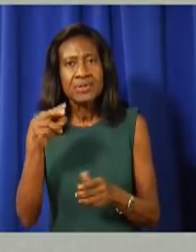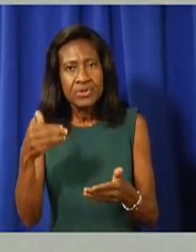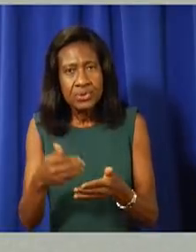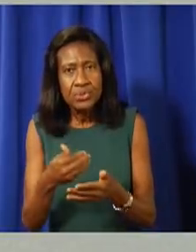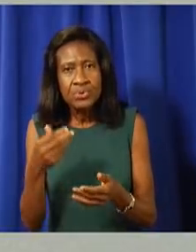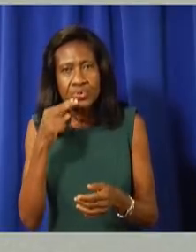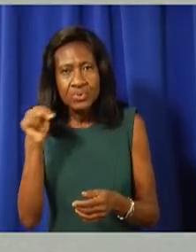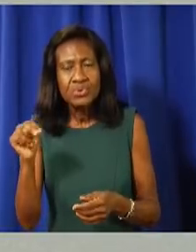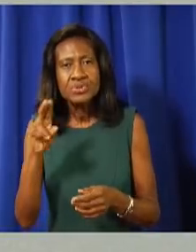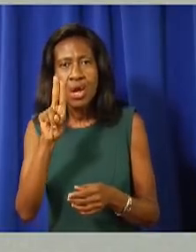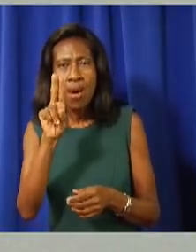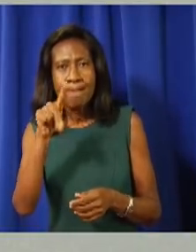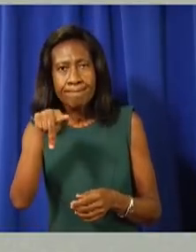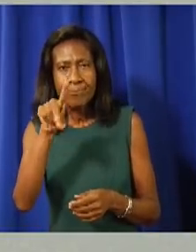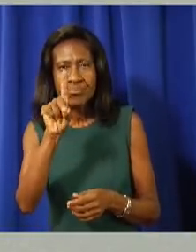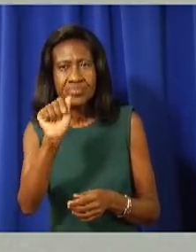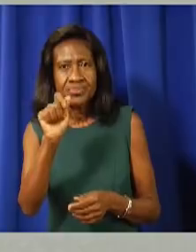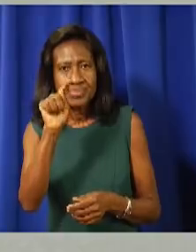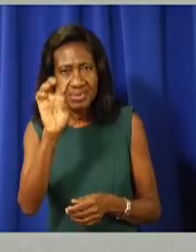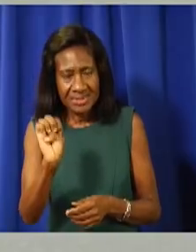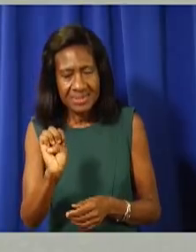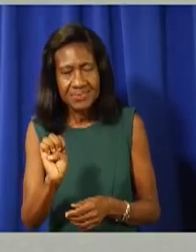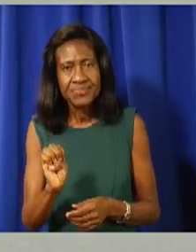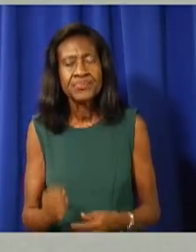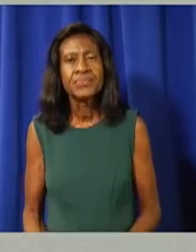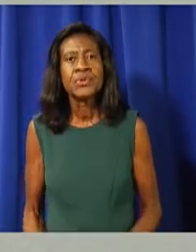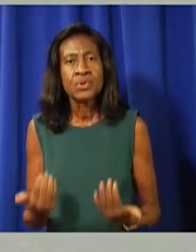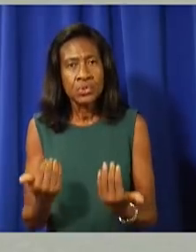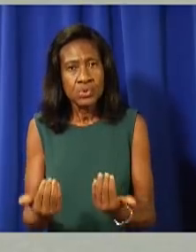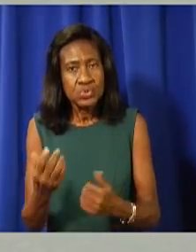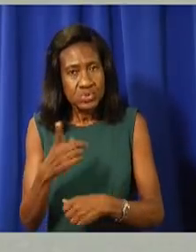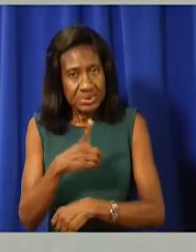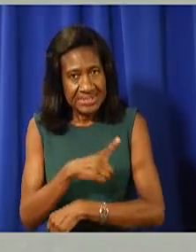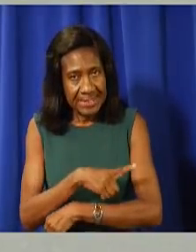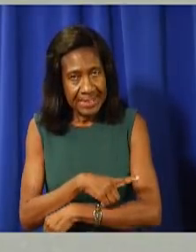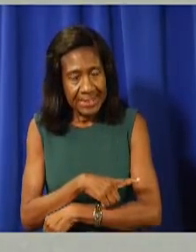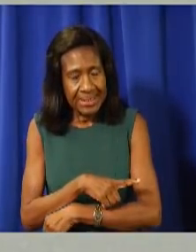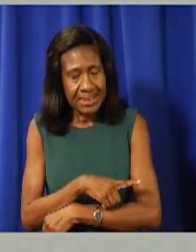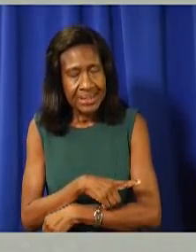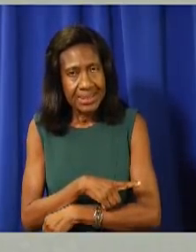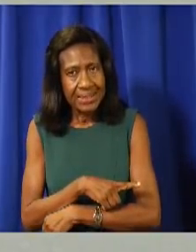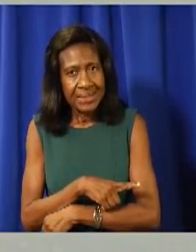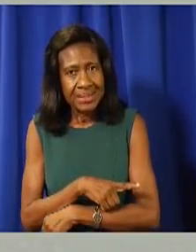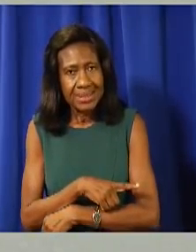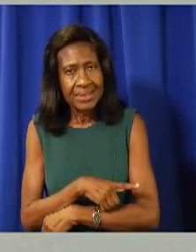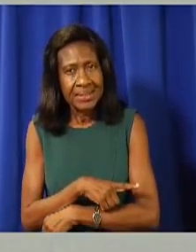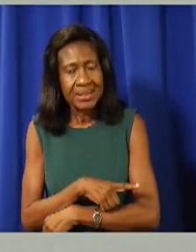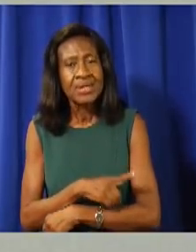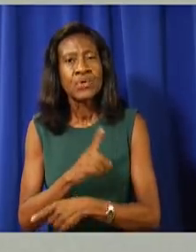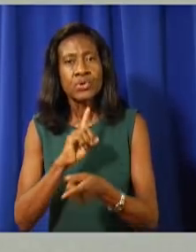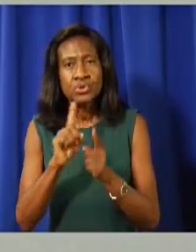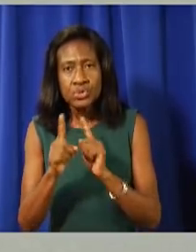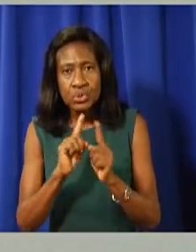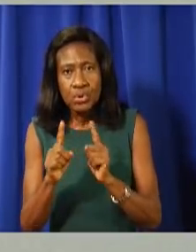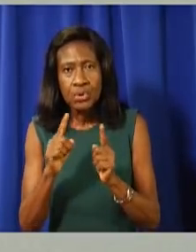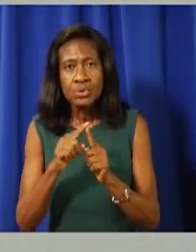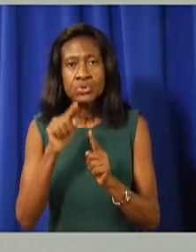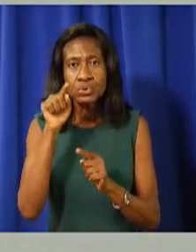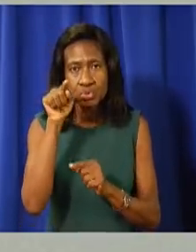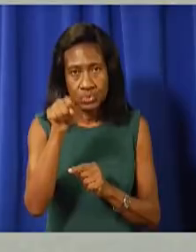have called today's press briefing to speak directly to you,